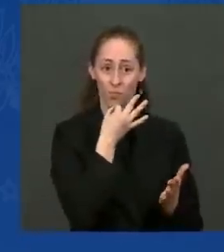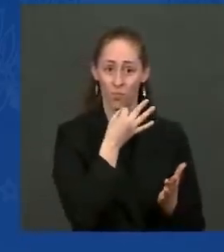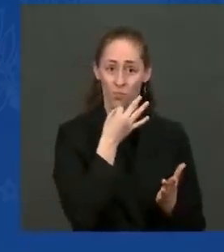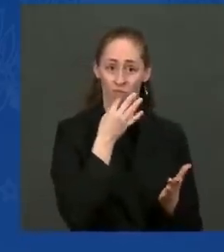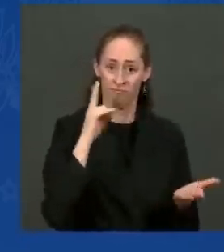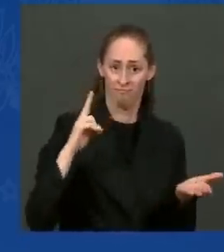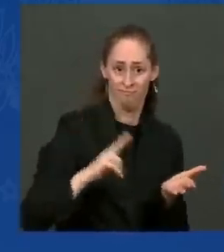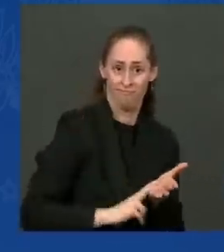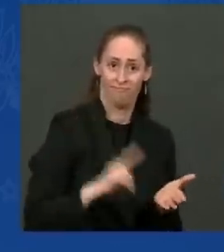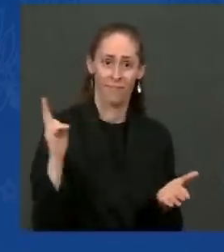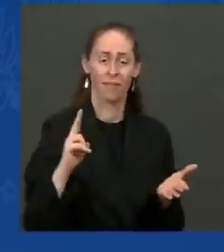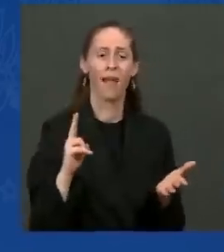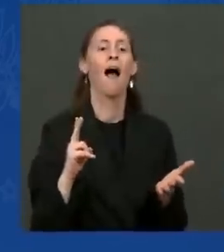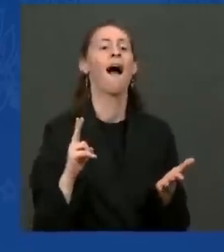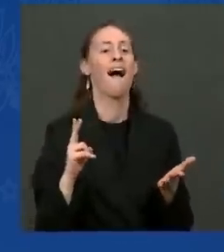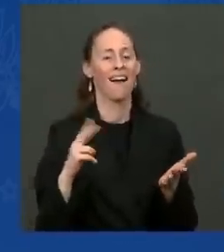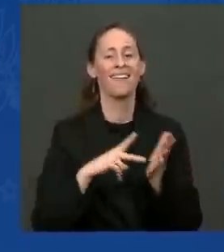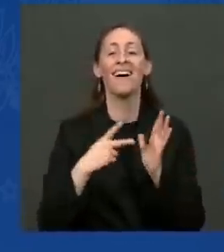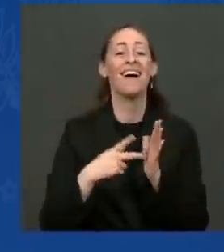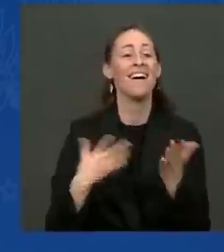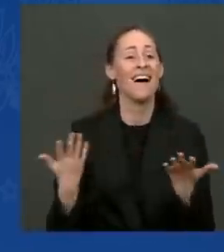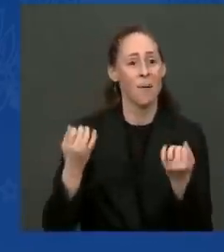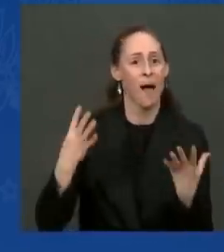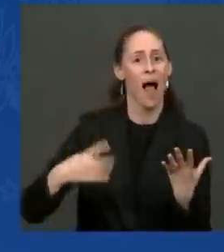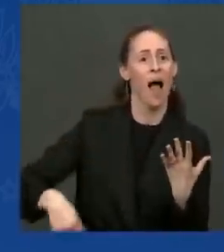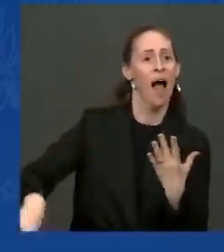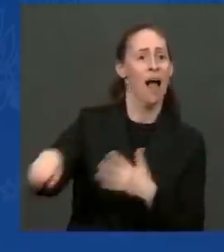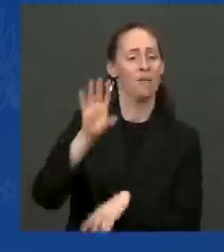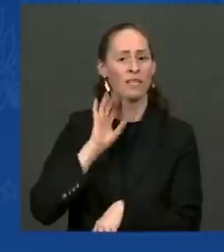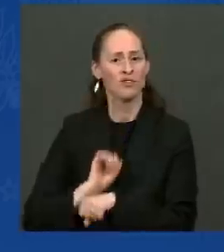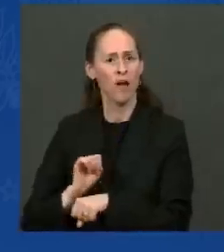in good-paying, good union jobs.